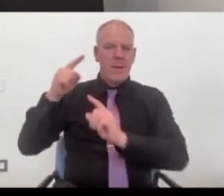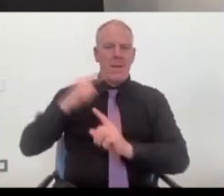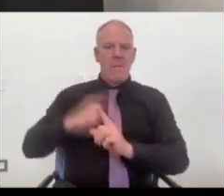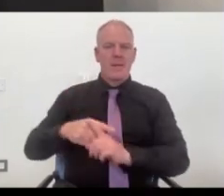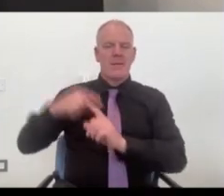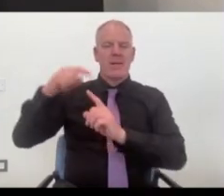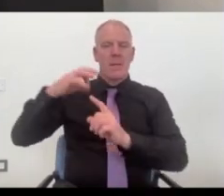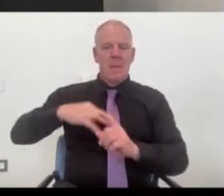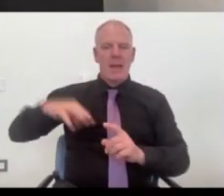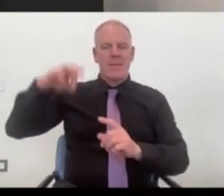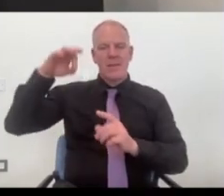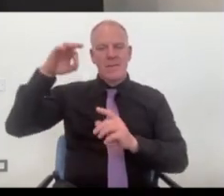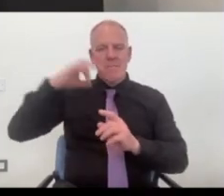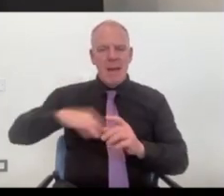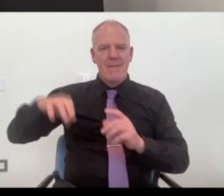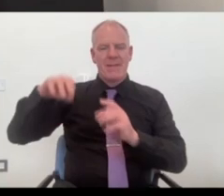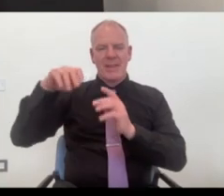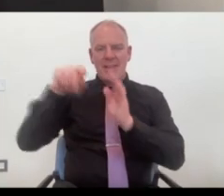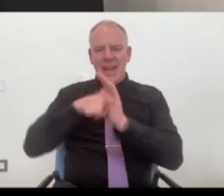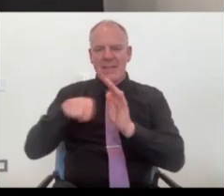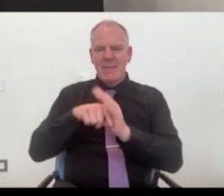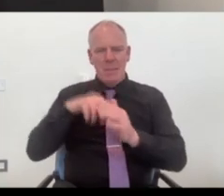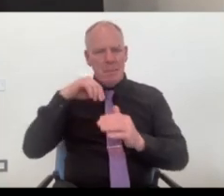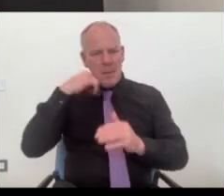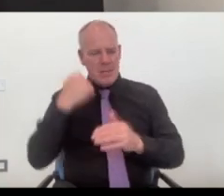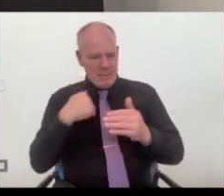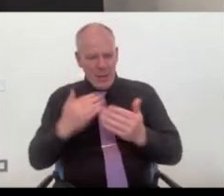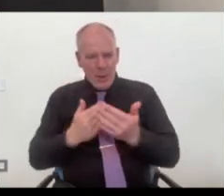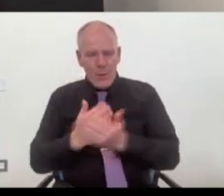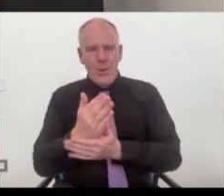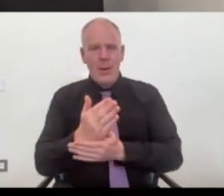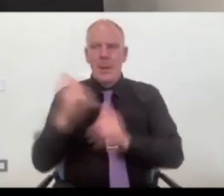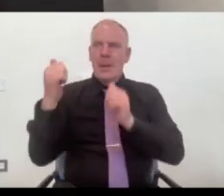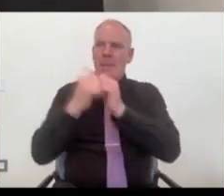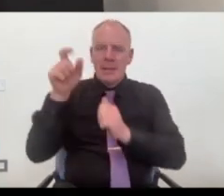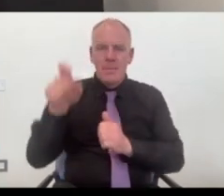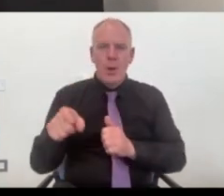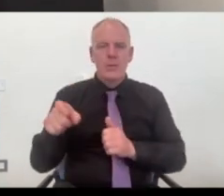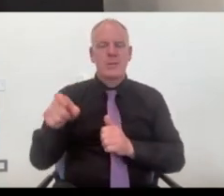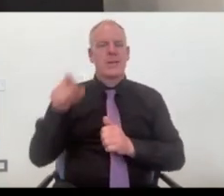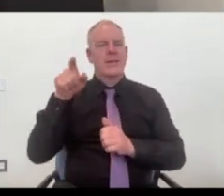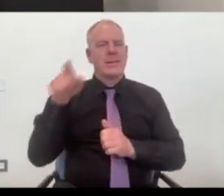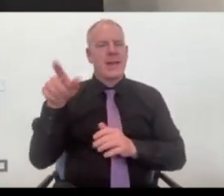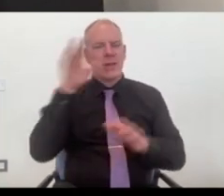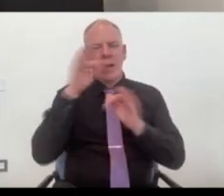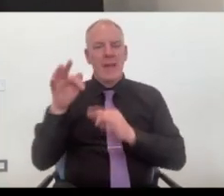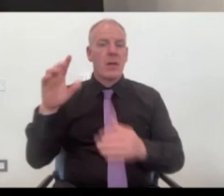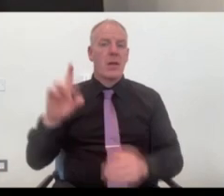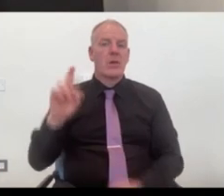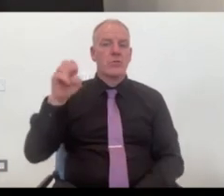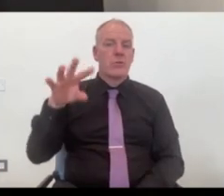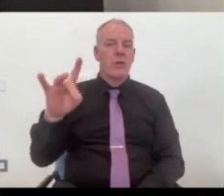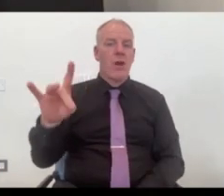because when, when we were coming through this, that's what would happen. We'd meet somebody who's looking after the Sydney and Dock region and,